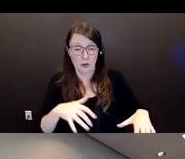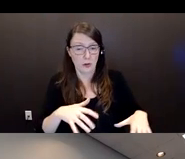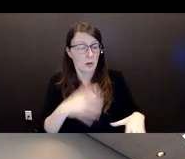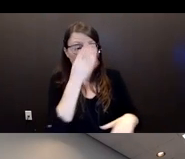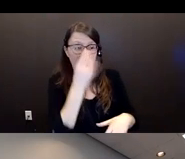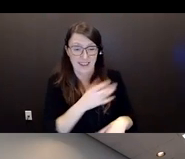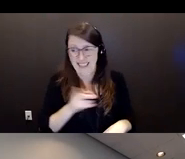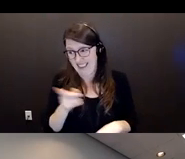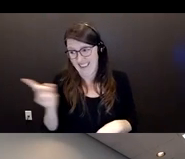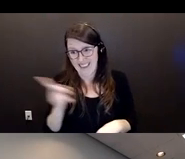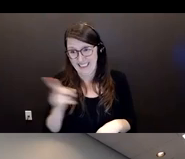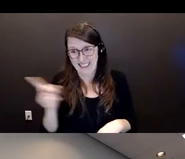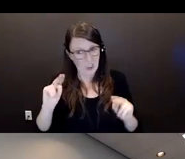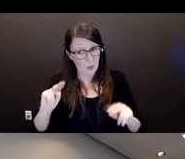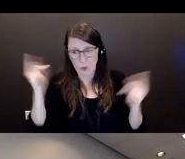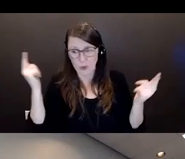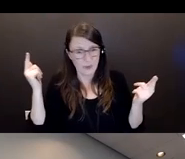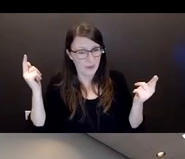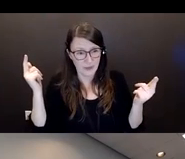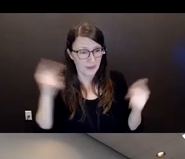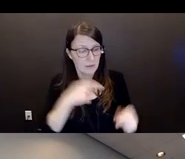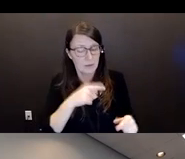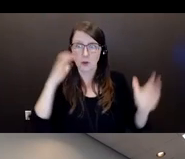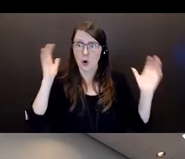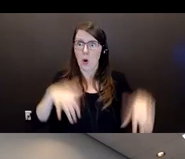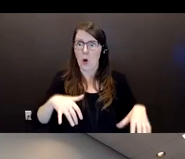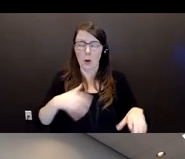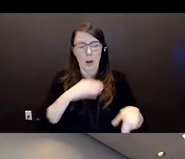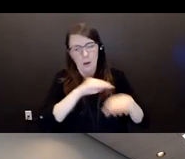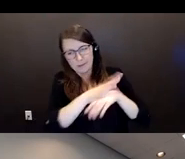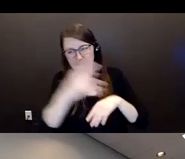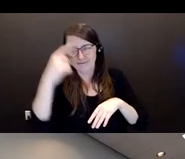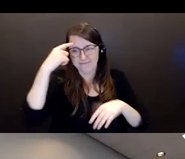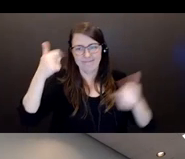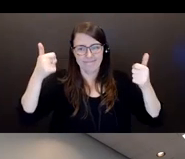It was extremely, extremely hard for her.